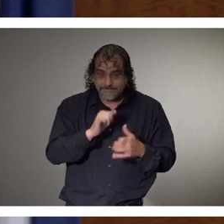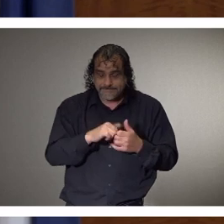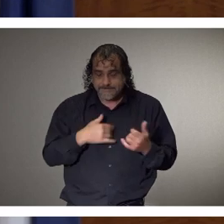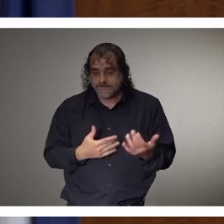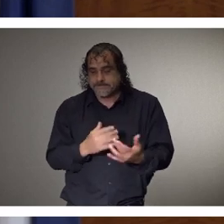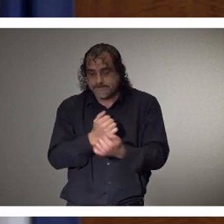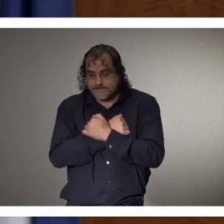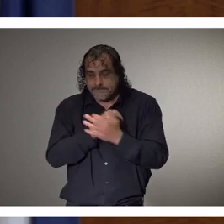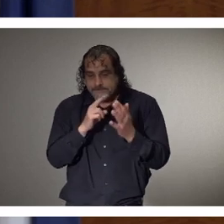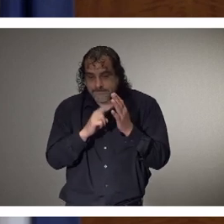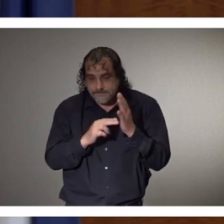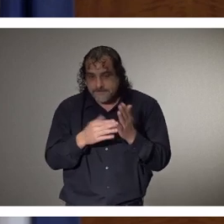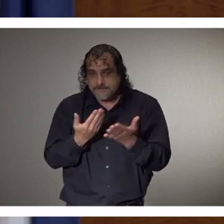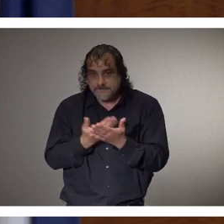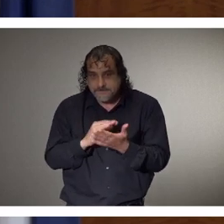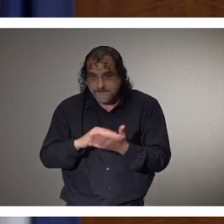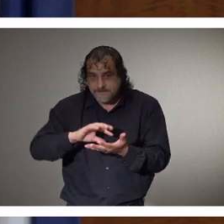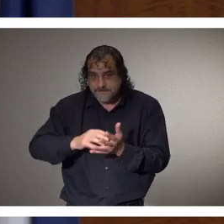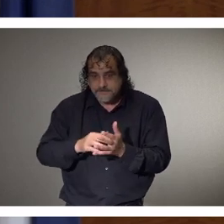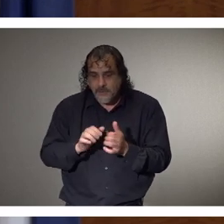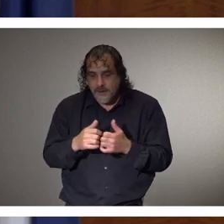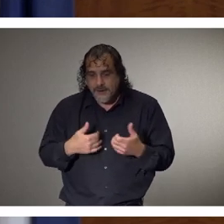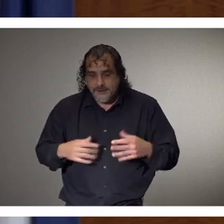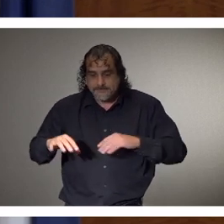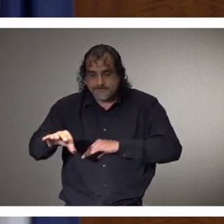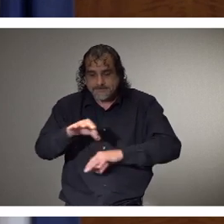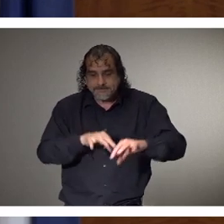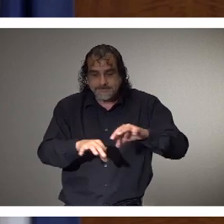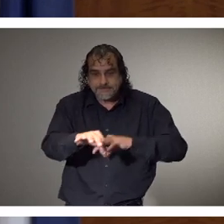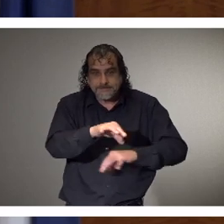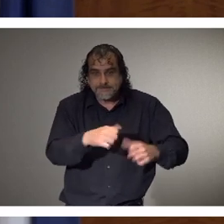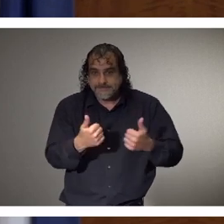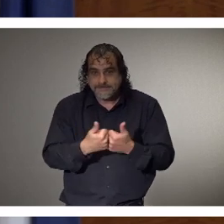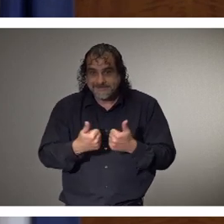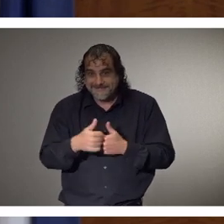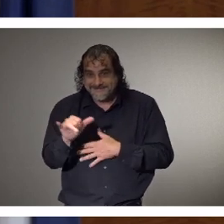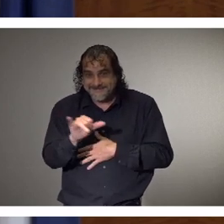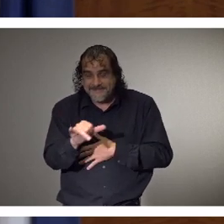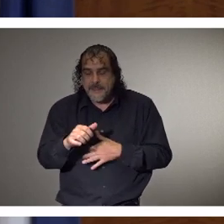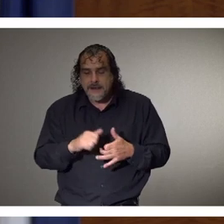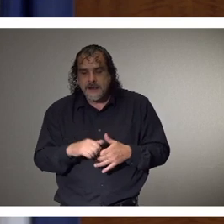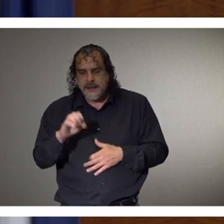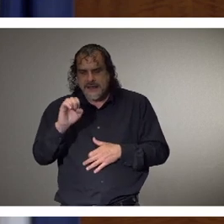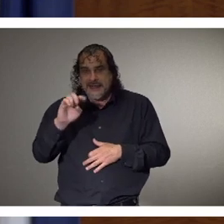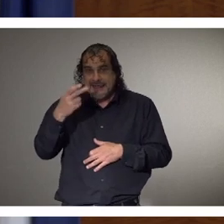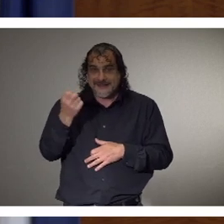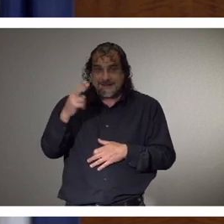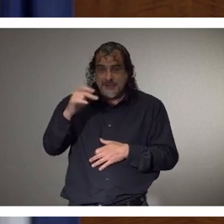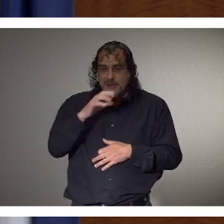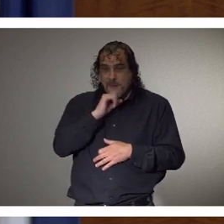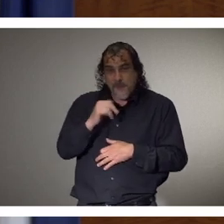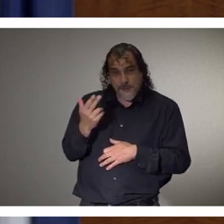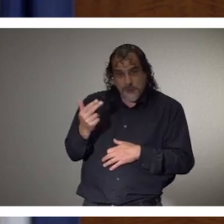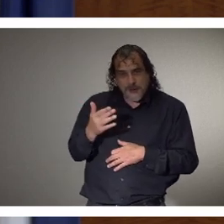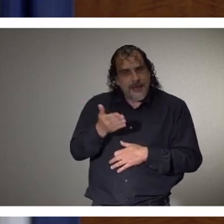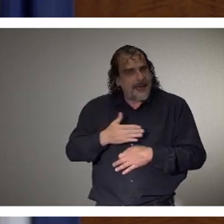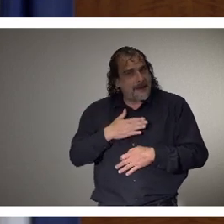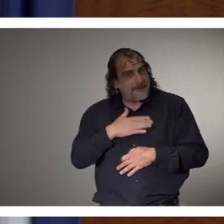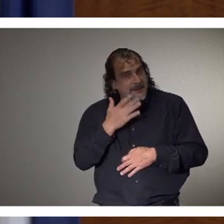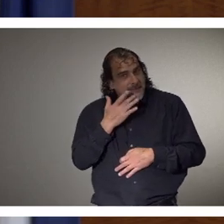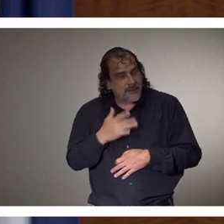video games, and enjoy playing board games together. Elizabeth Head's turning 13 today. Happy birthday.